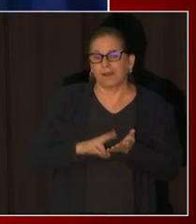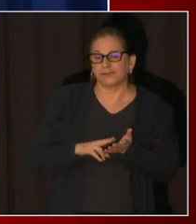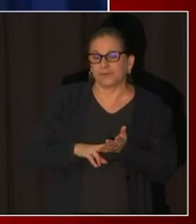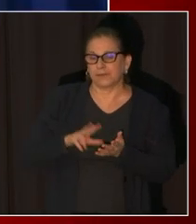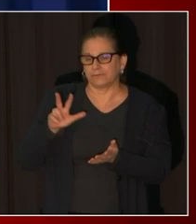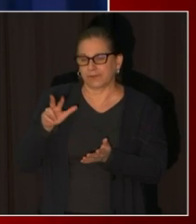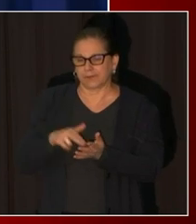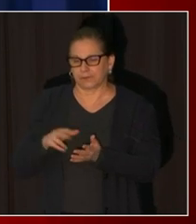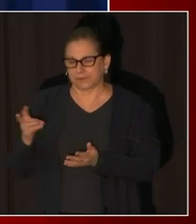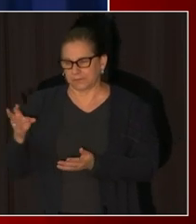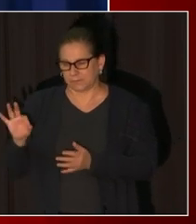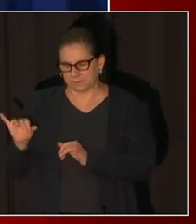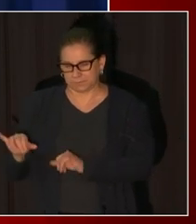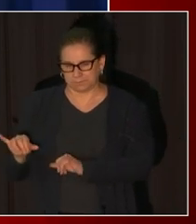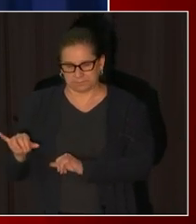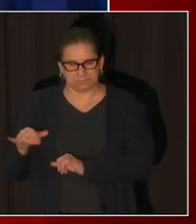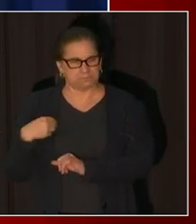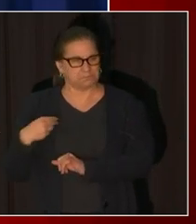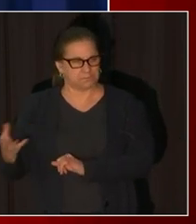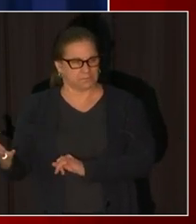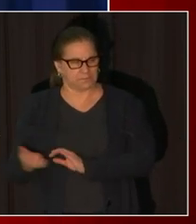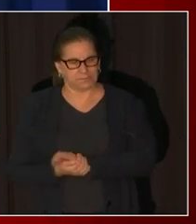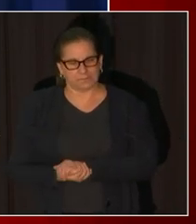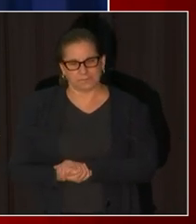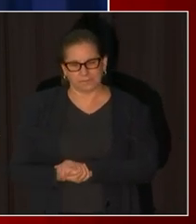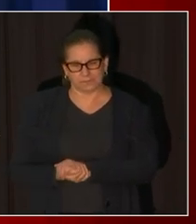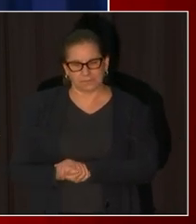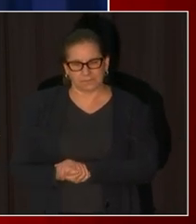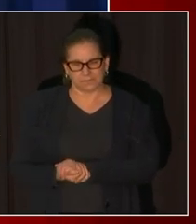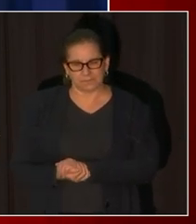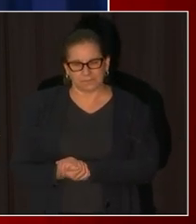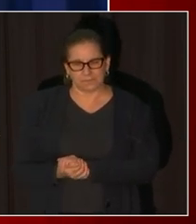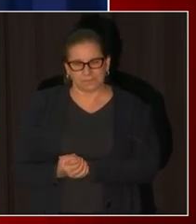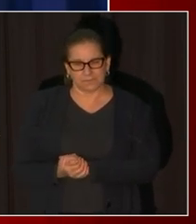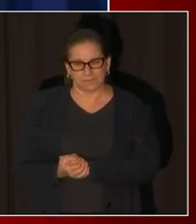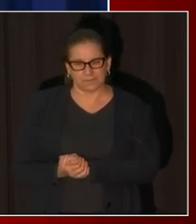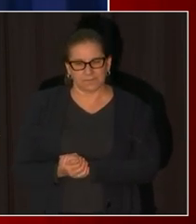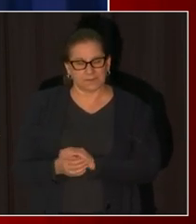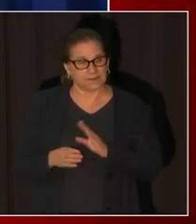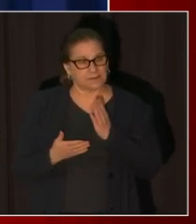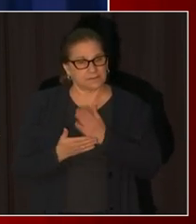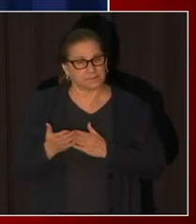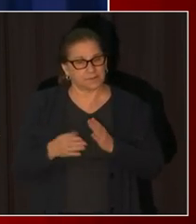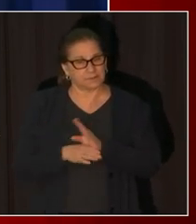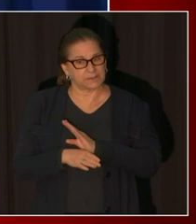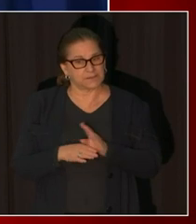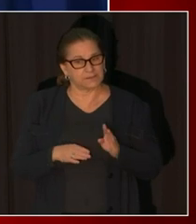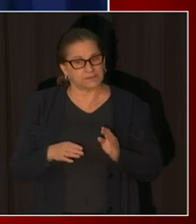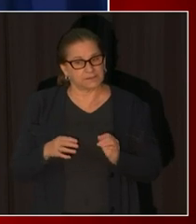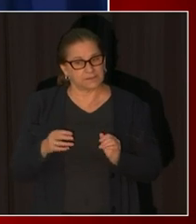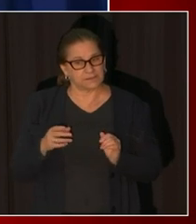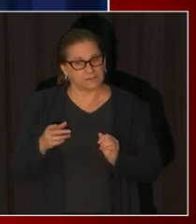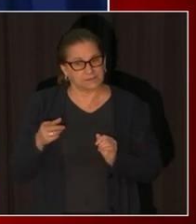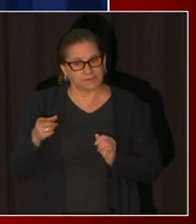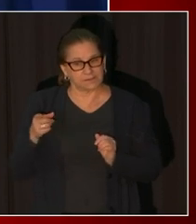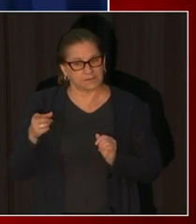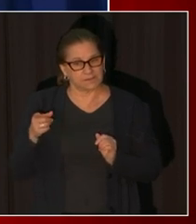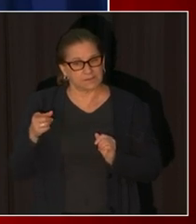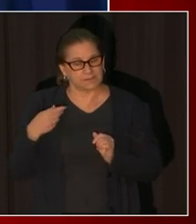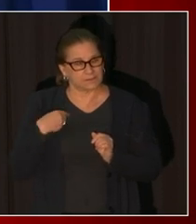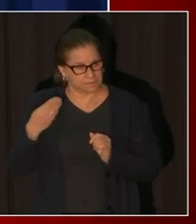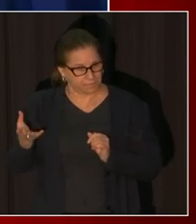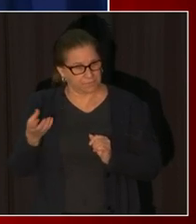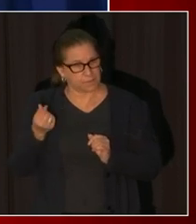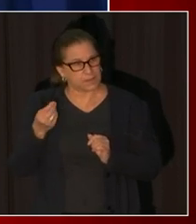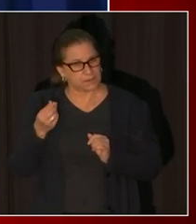we have also seen i should mention a couple of businesses that were given an award notification who actually declined they said that they've